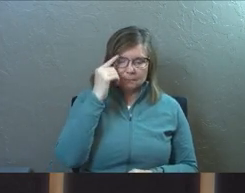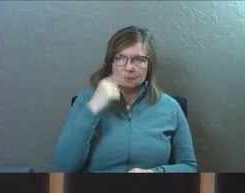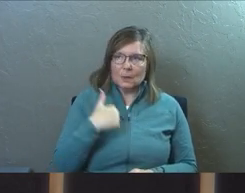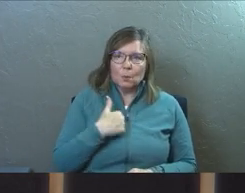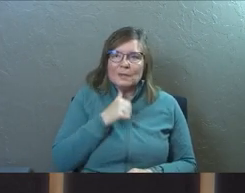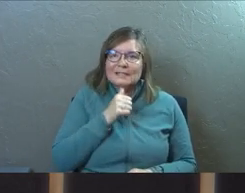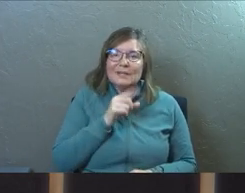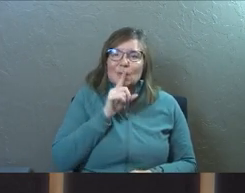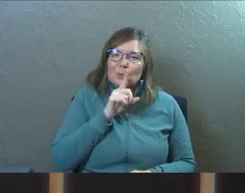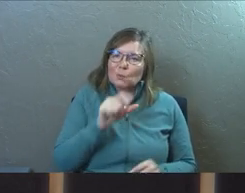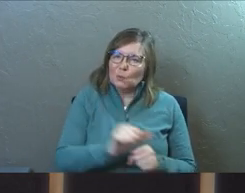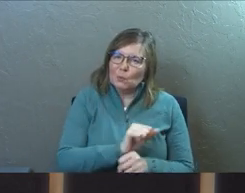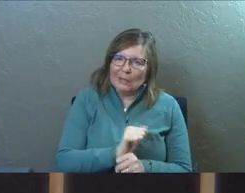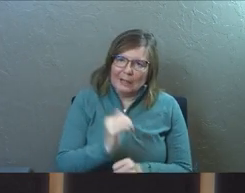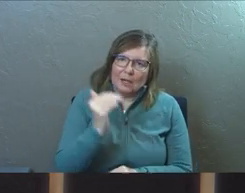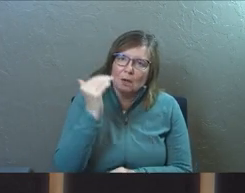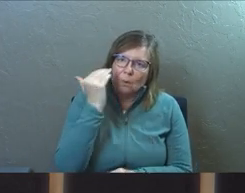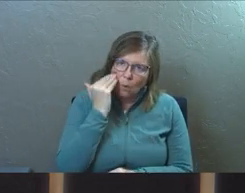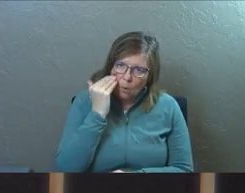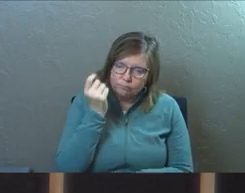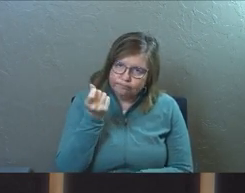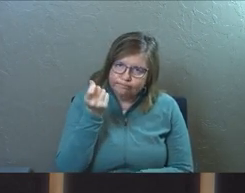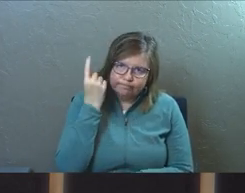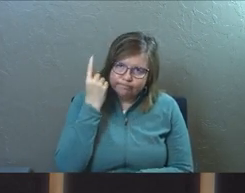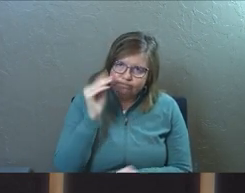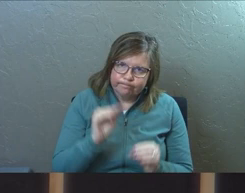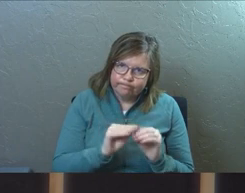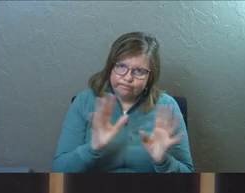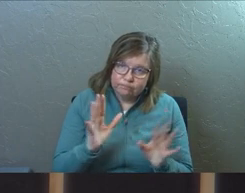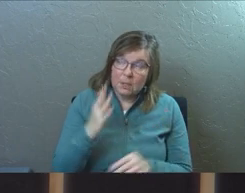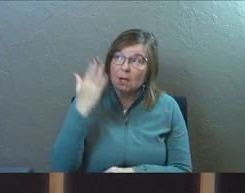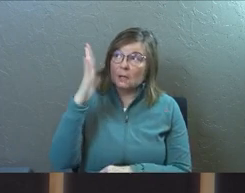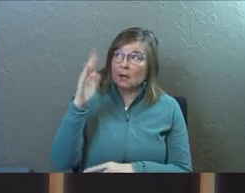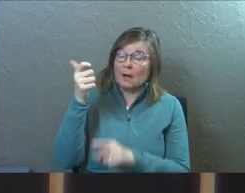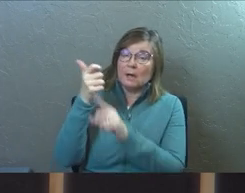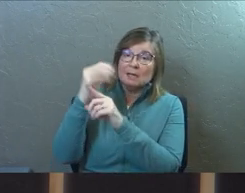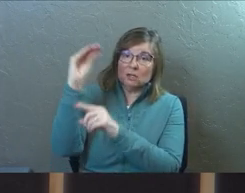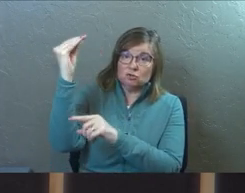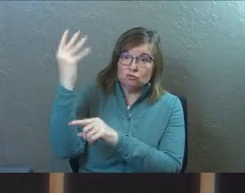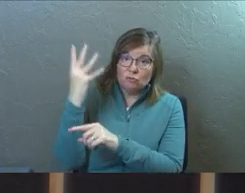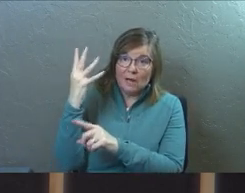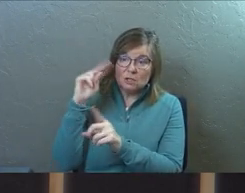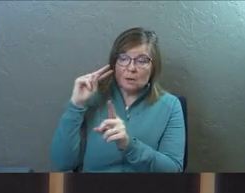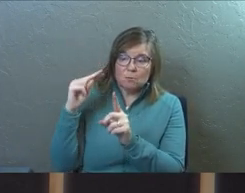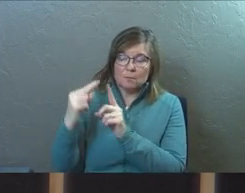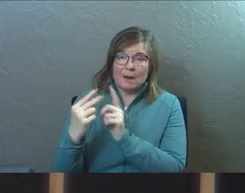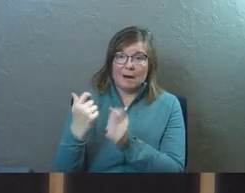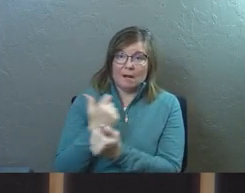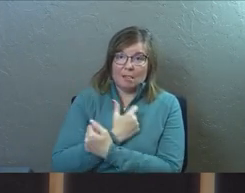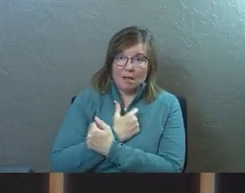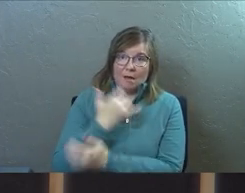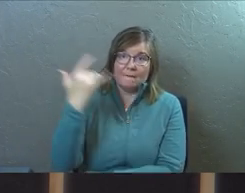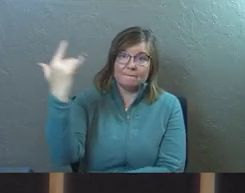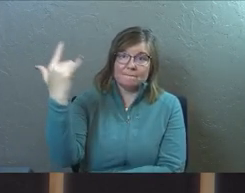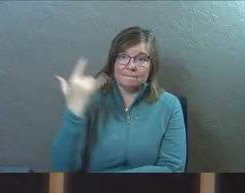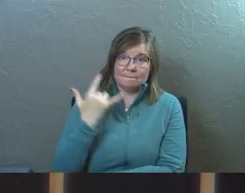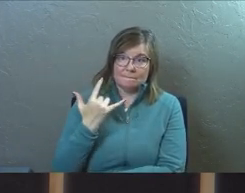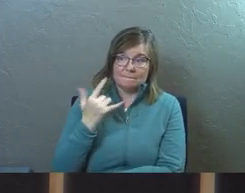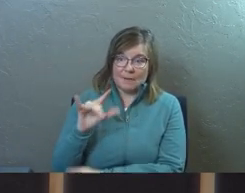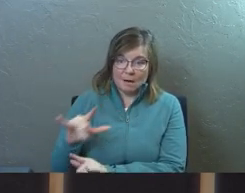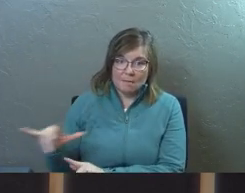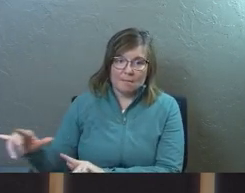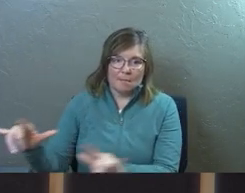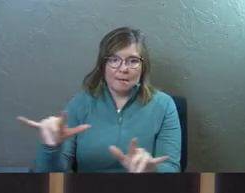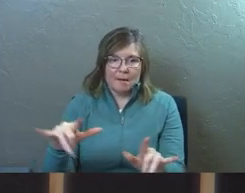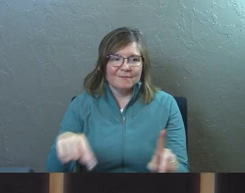We didn't really know what we were doing. And God, in his gracious perspective, in his love for humanity, he